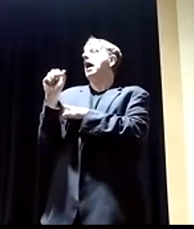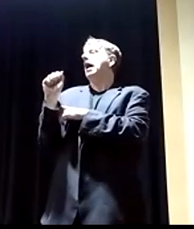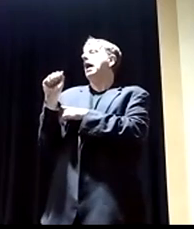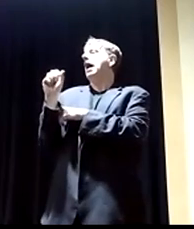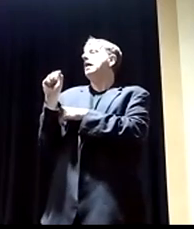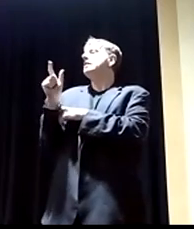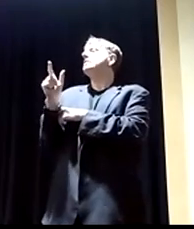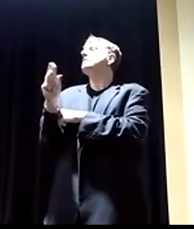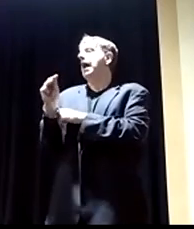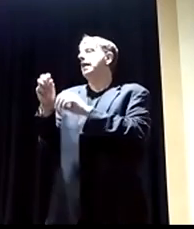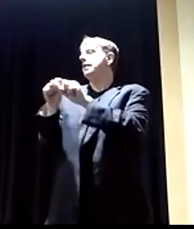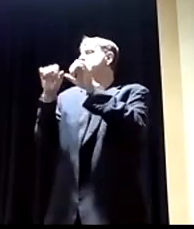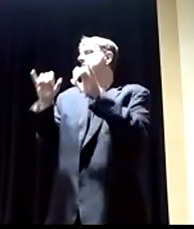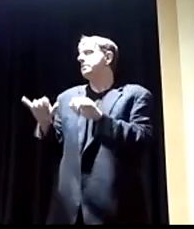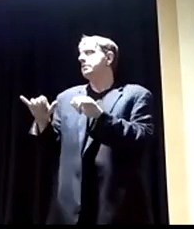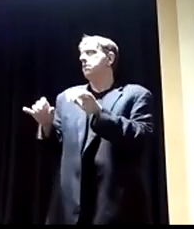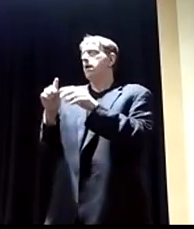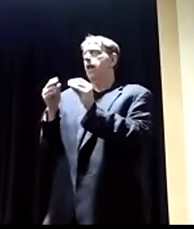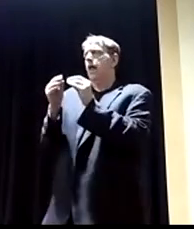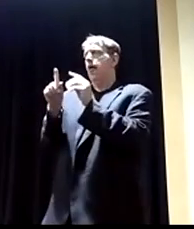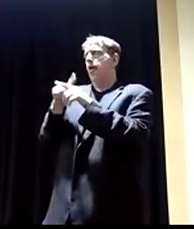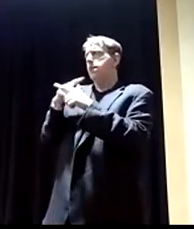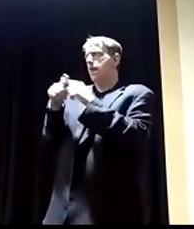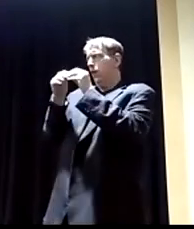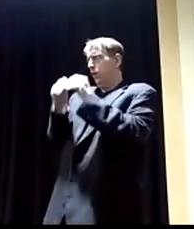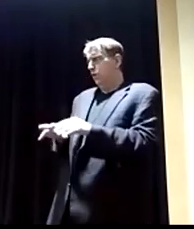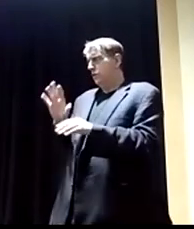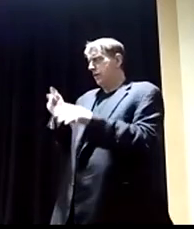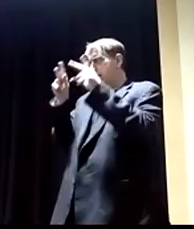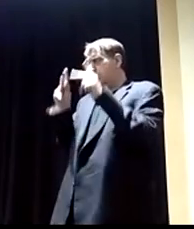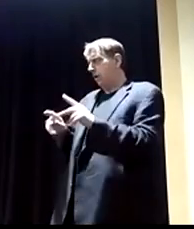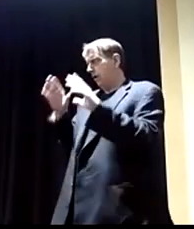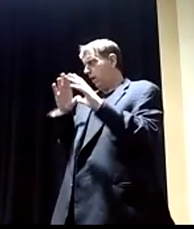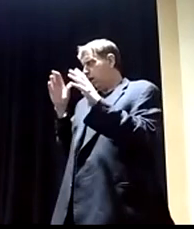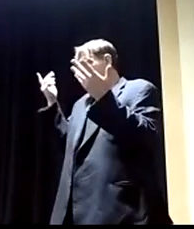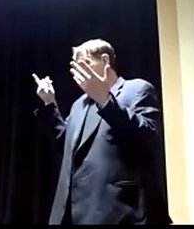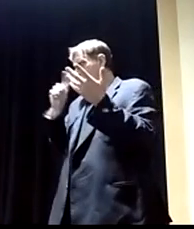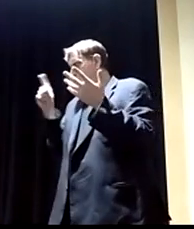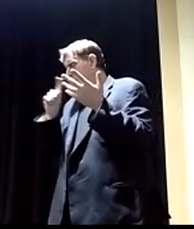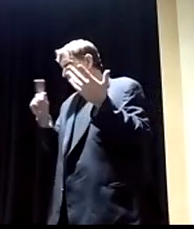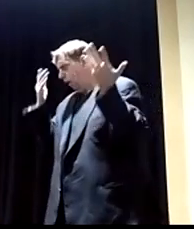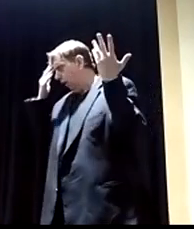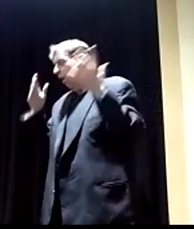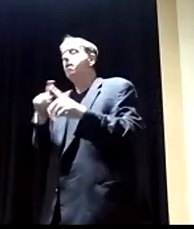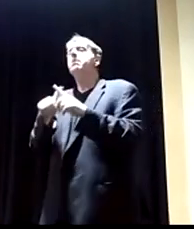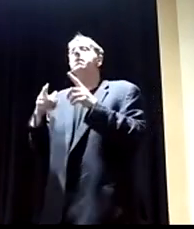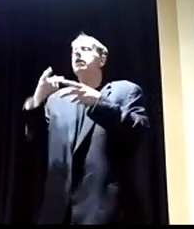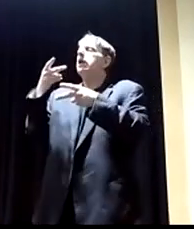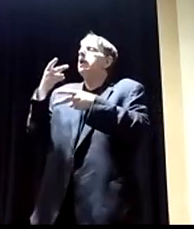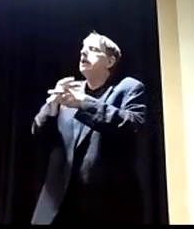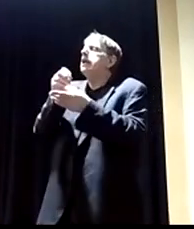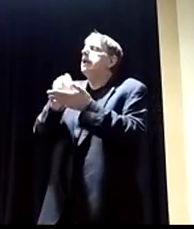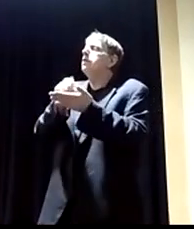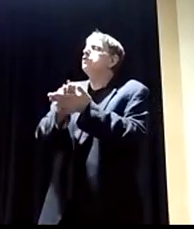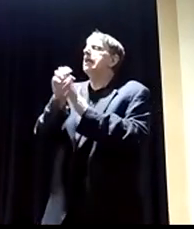know what's going to become of them. But if we increase the number of visas for agricultural workers and seasonal workers and just recognize the